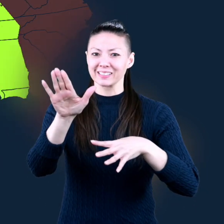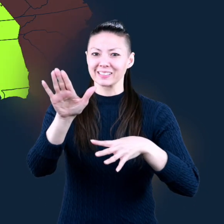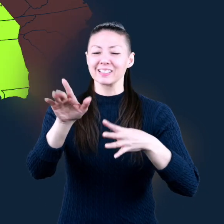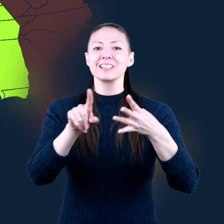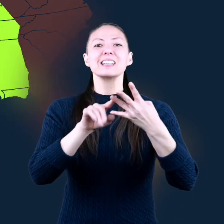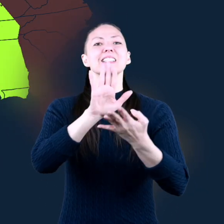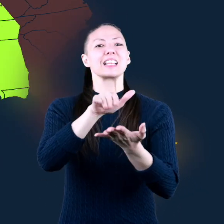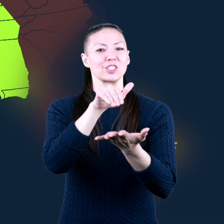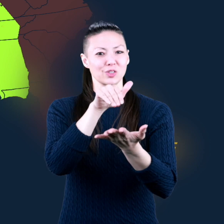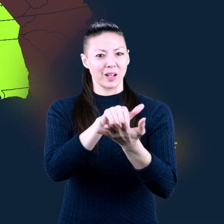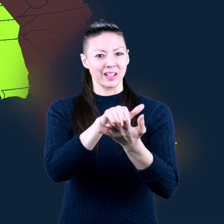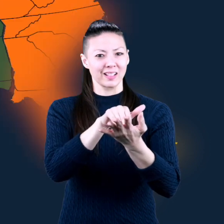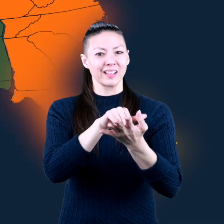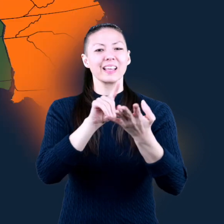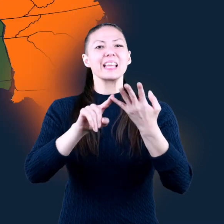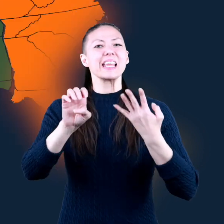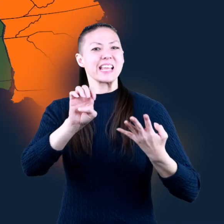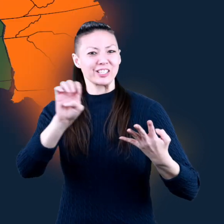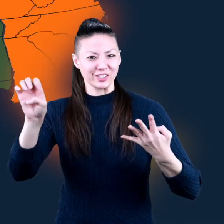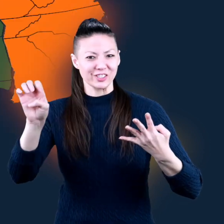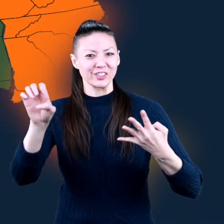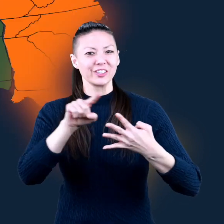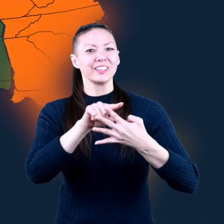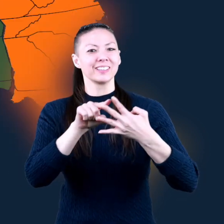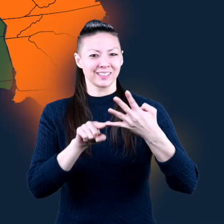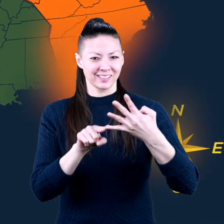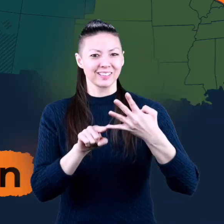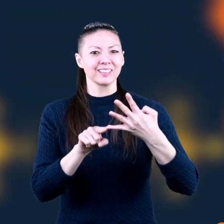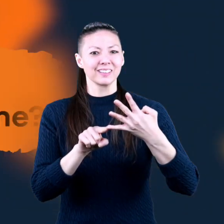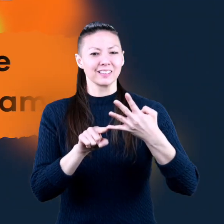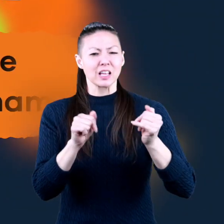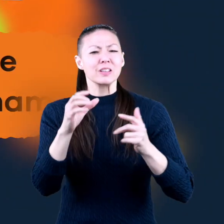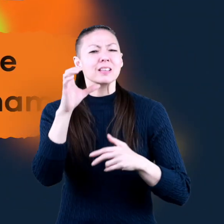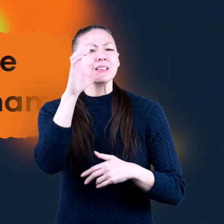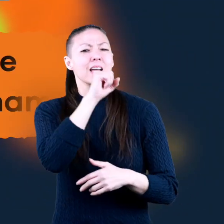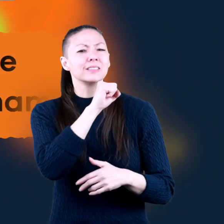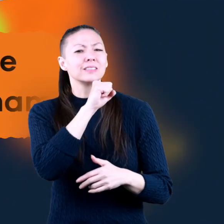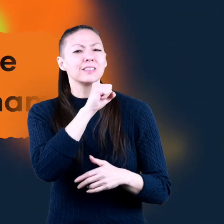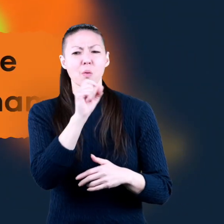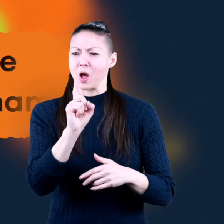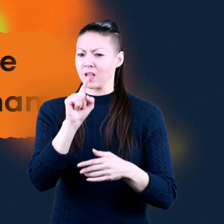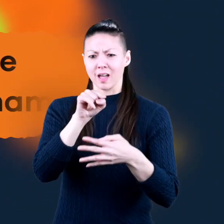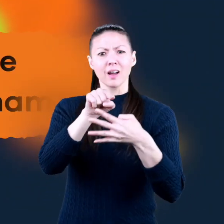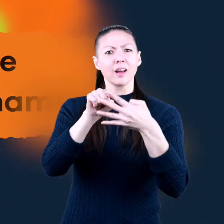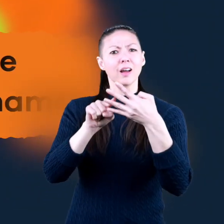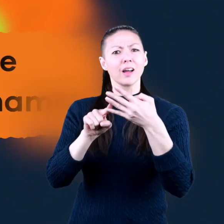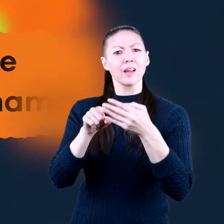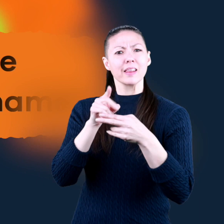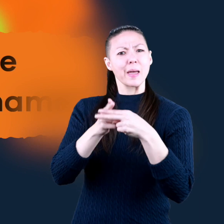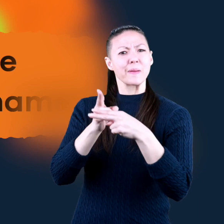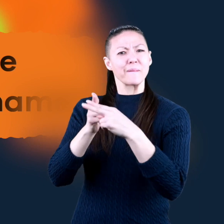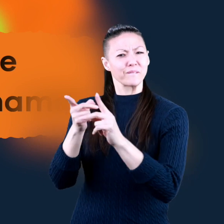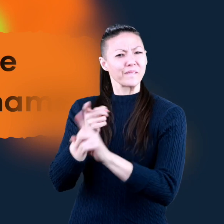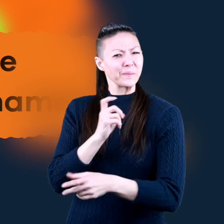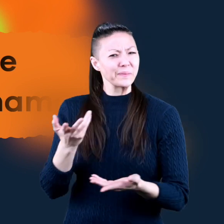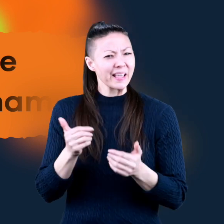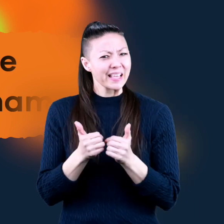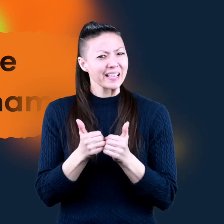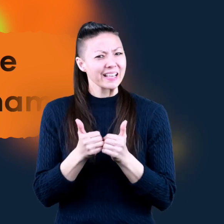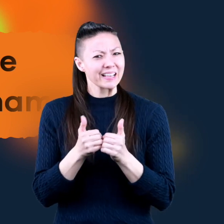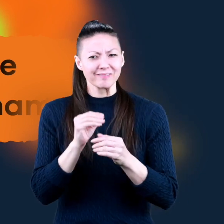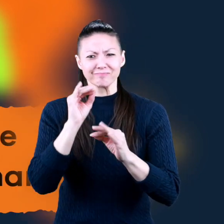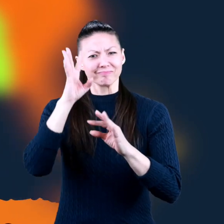Central, and Eastern. Can you guess where each time zone gets its name?